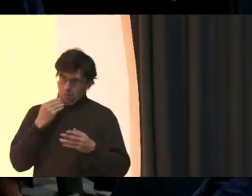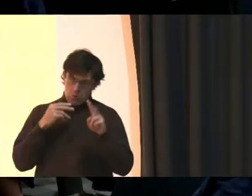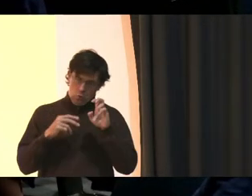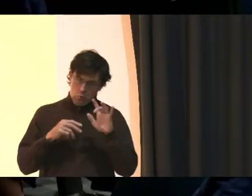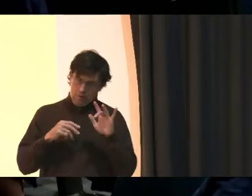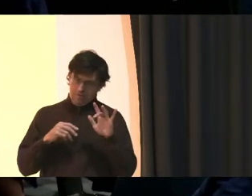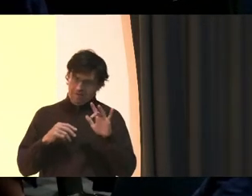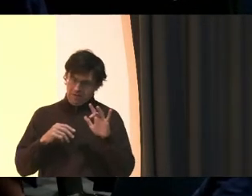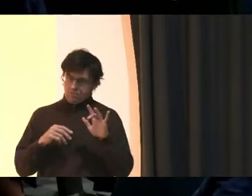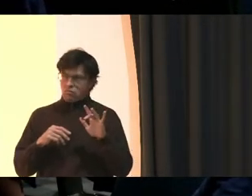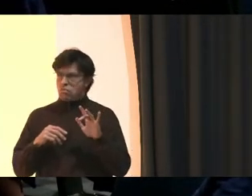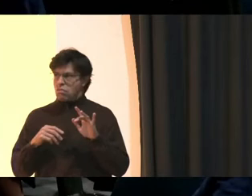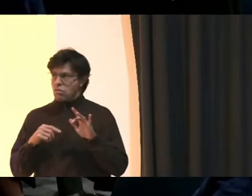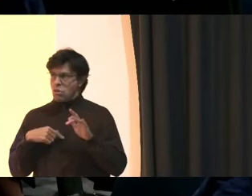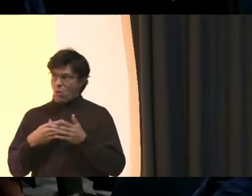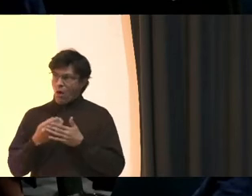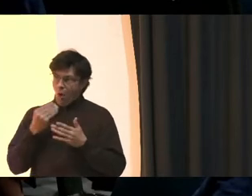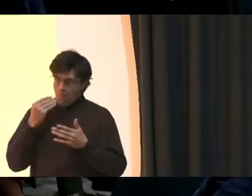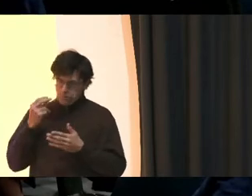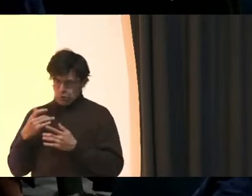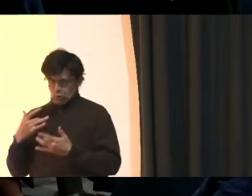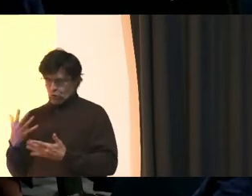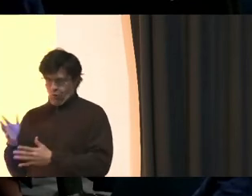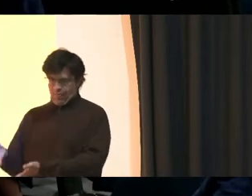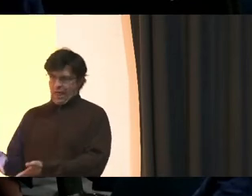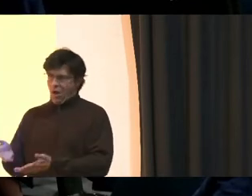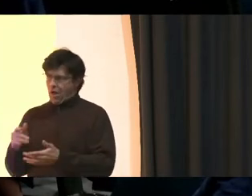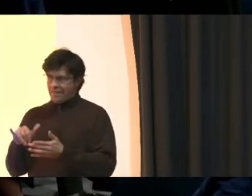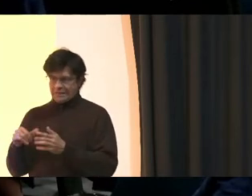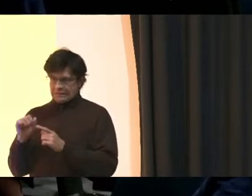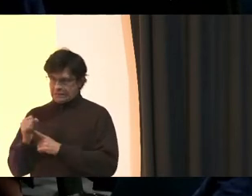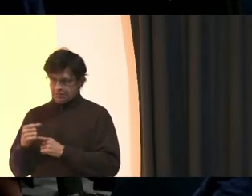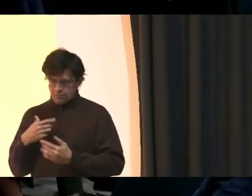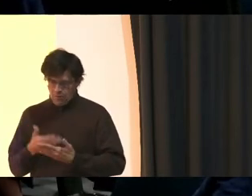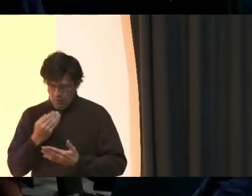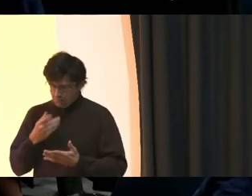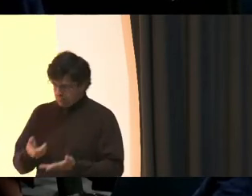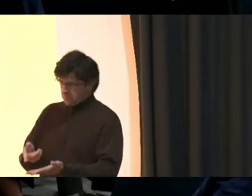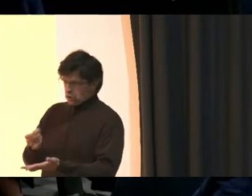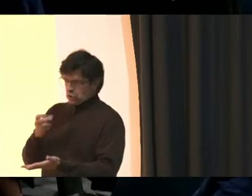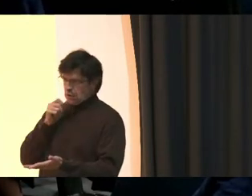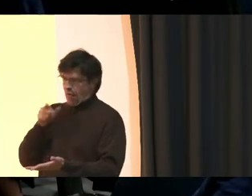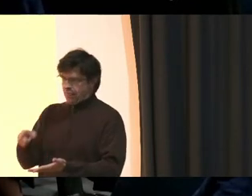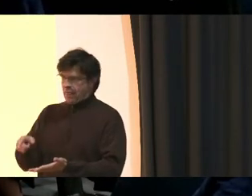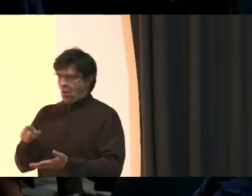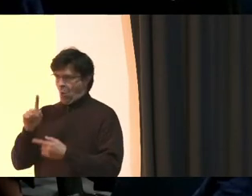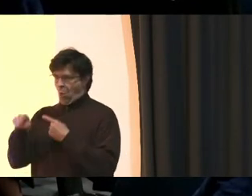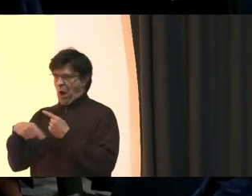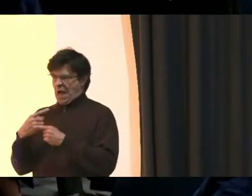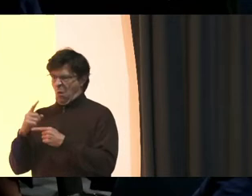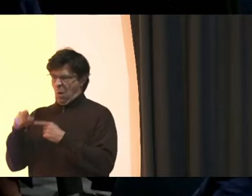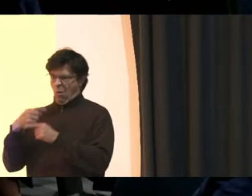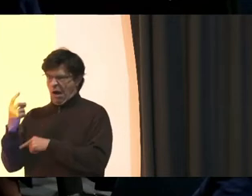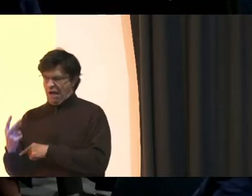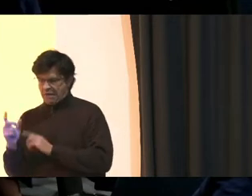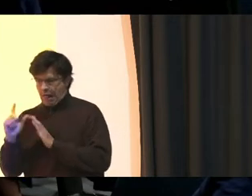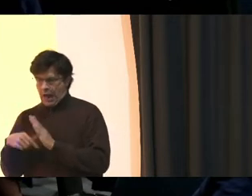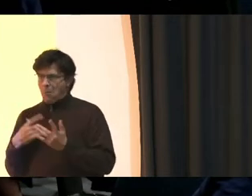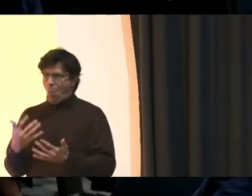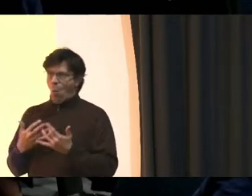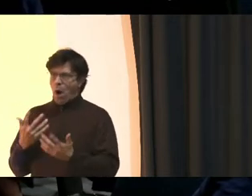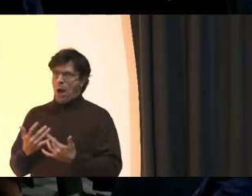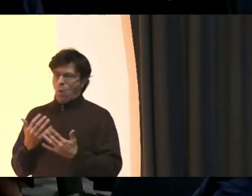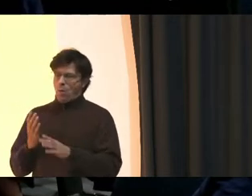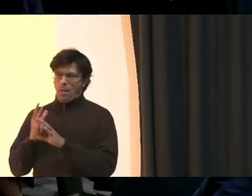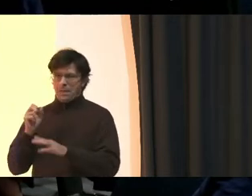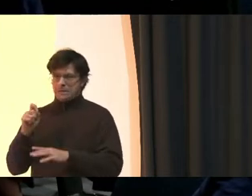ends at 2.25 When I get home she's usually there But there's an instance she's not there It's an hour and a half later I'm waiting at the bus stop She's not there,